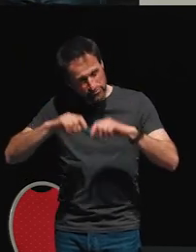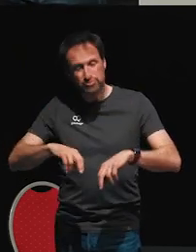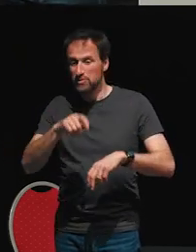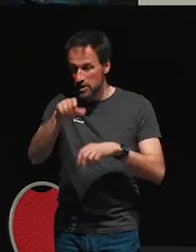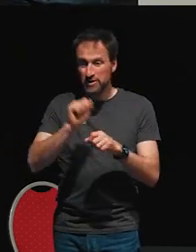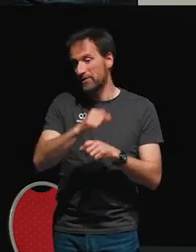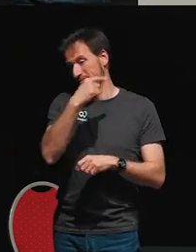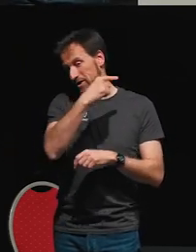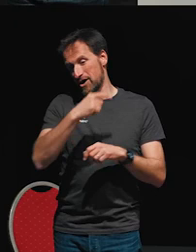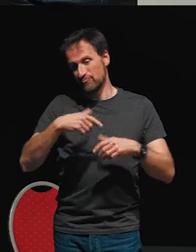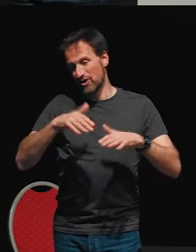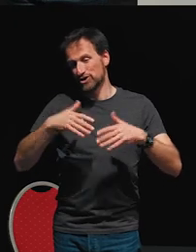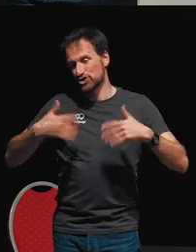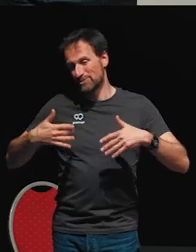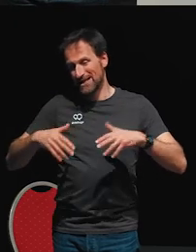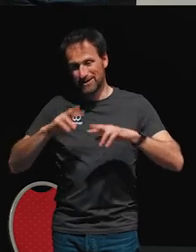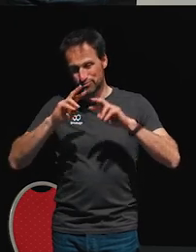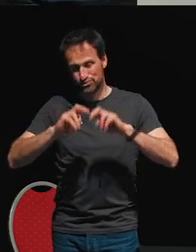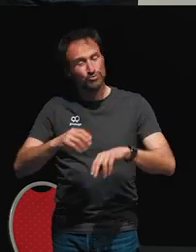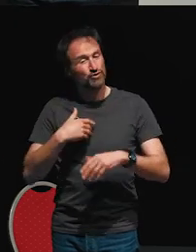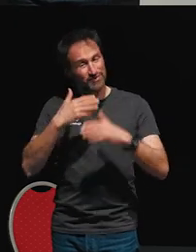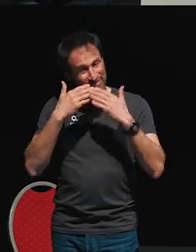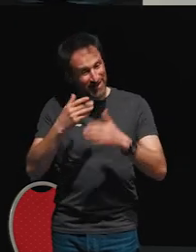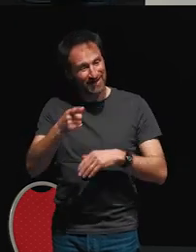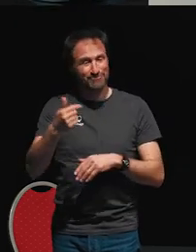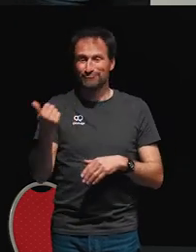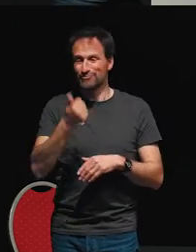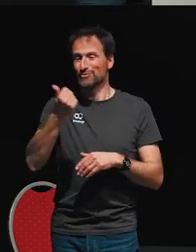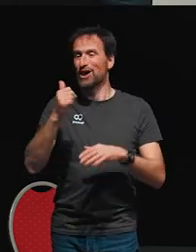play around with it. And I want to thank you for being such a great crowd.